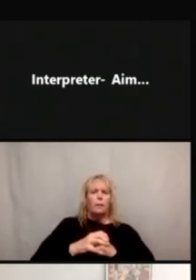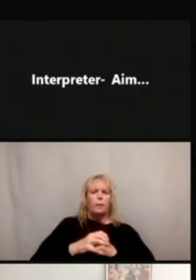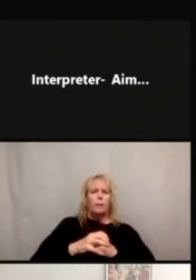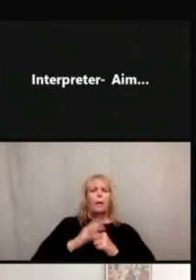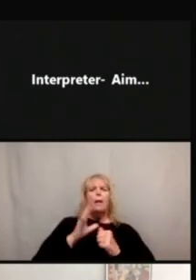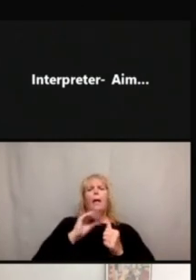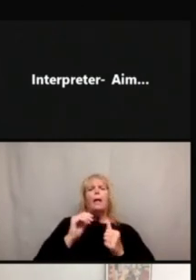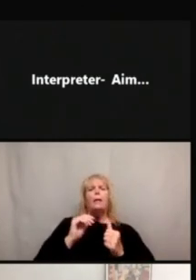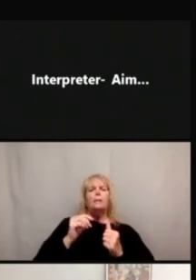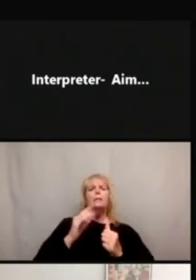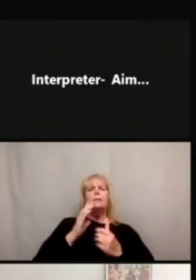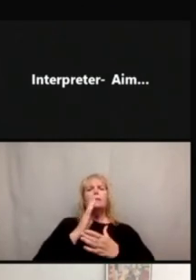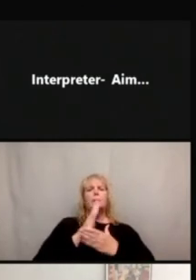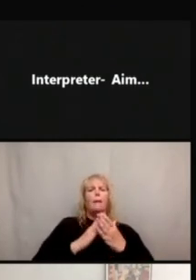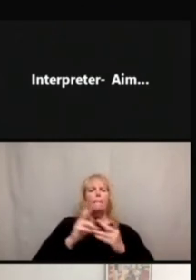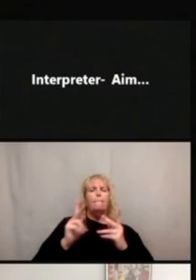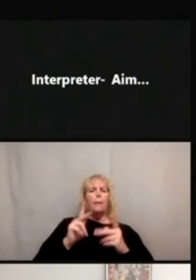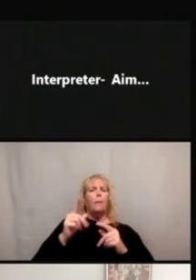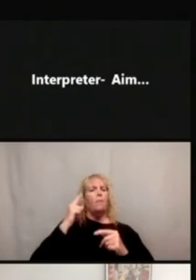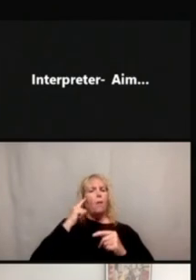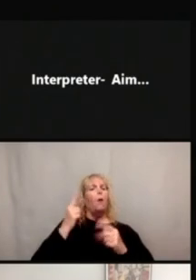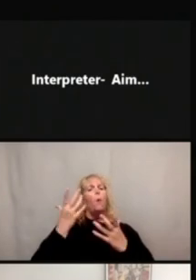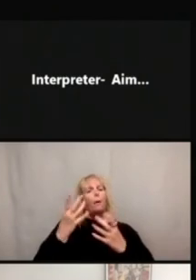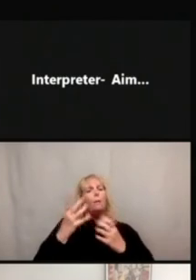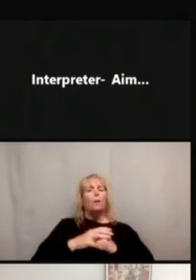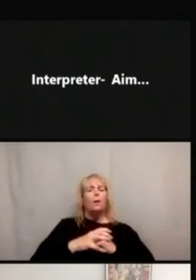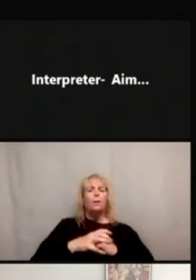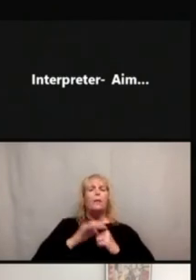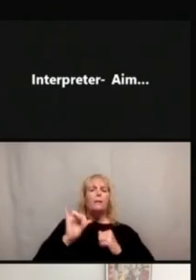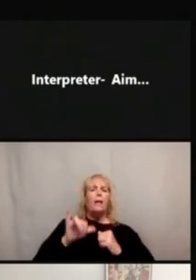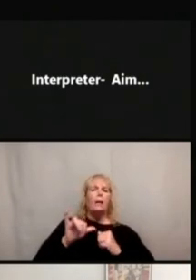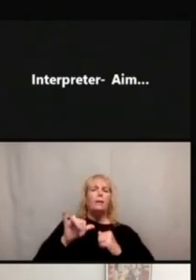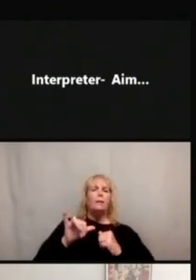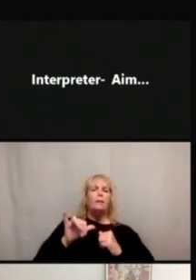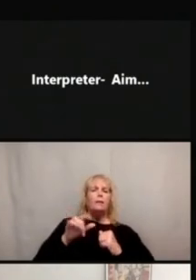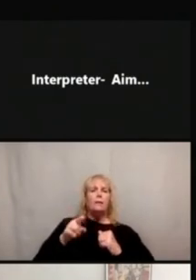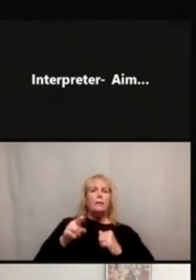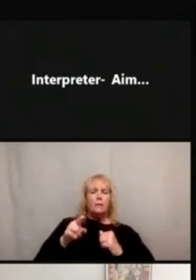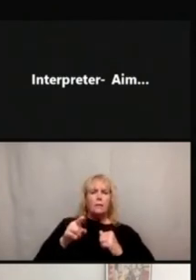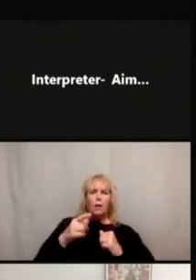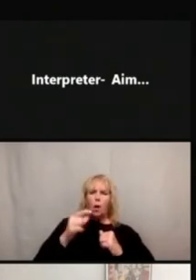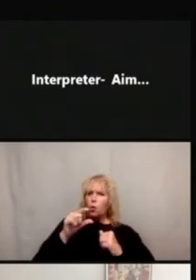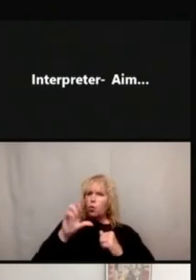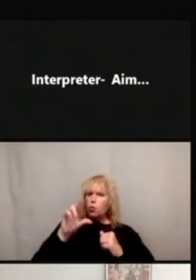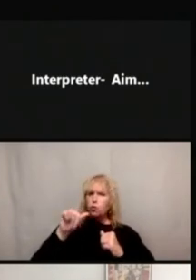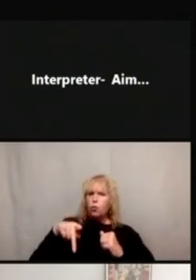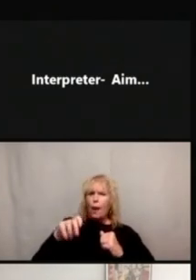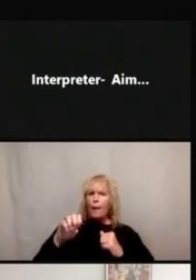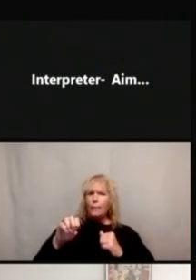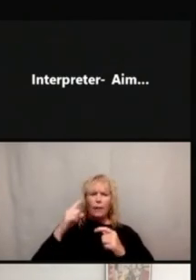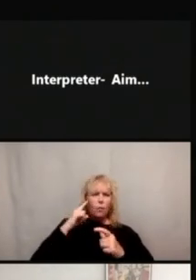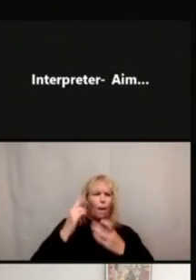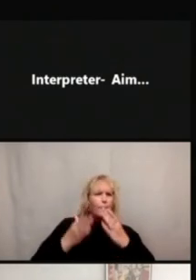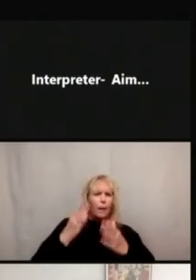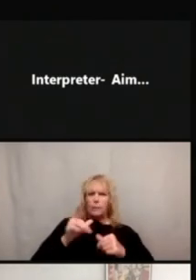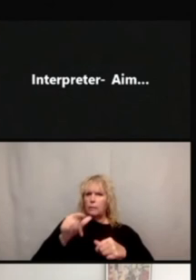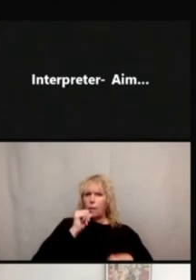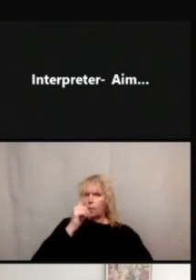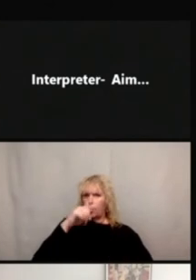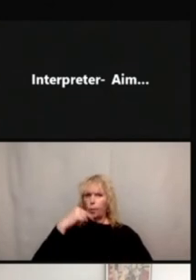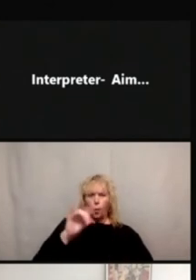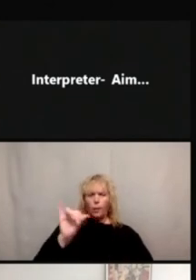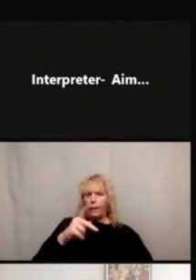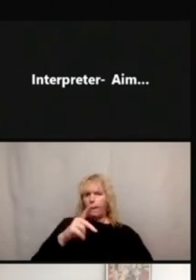participants think it was a grape for a second just because that didn't really look like a pill for them. So that's just something